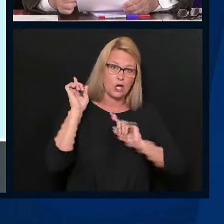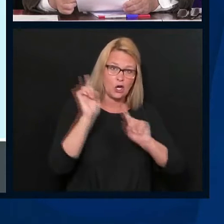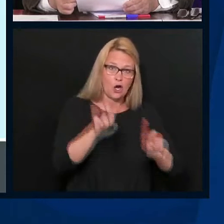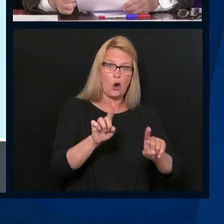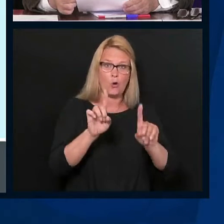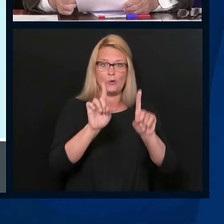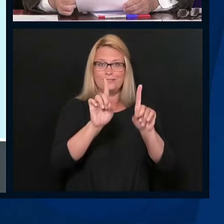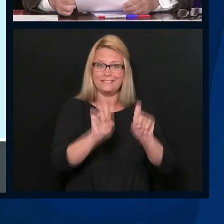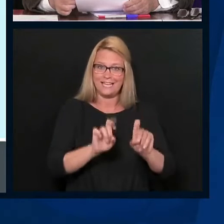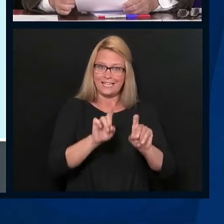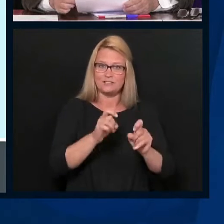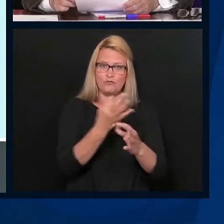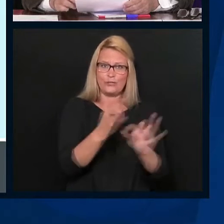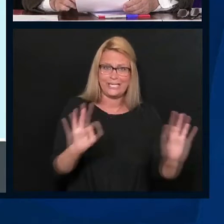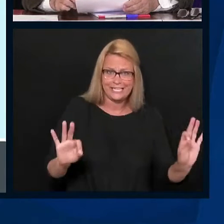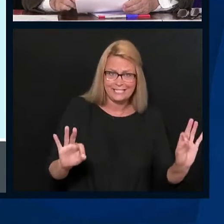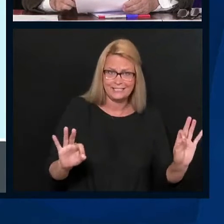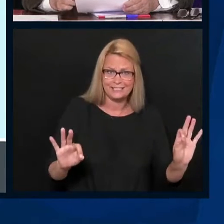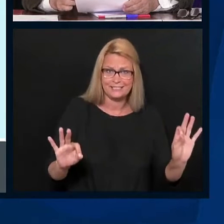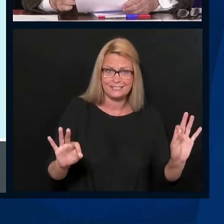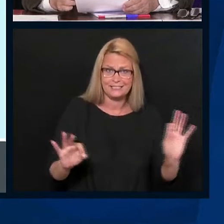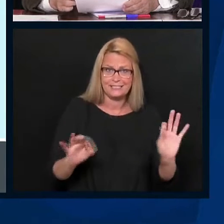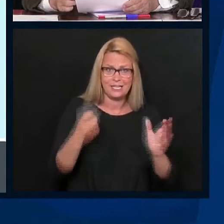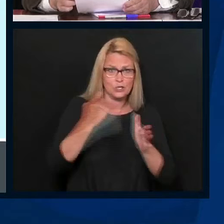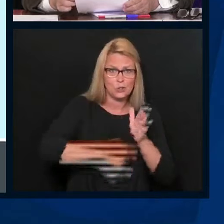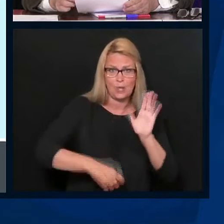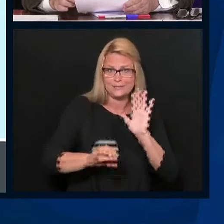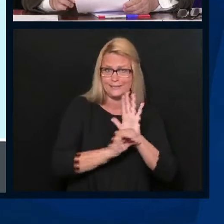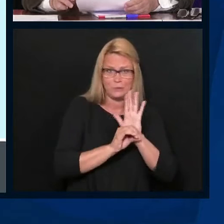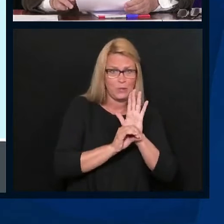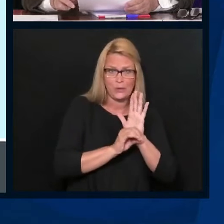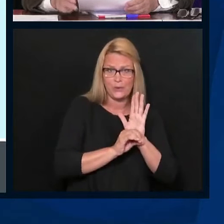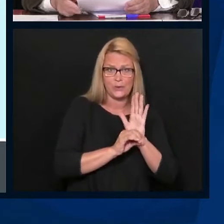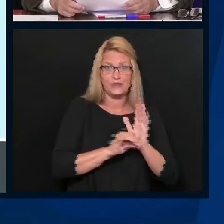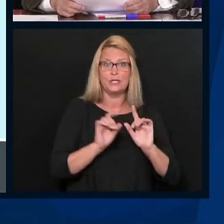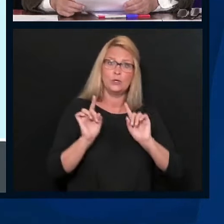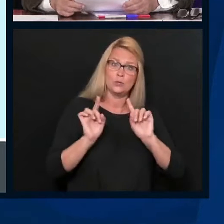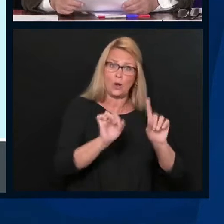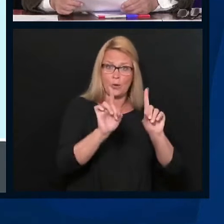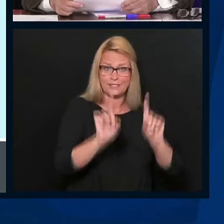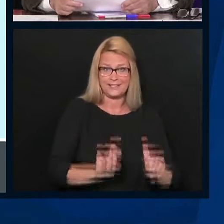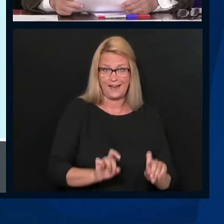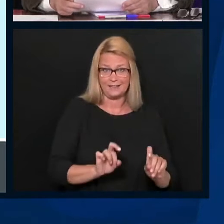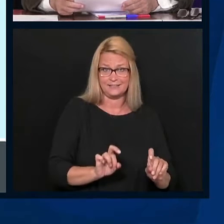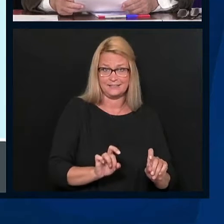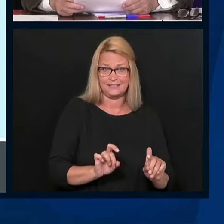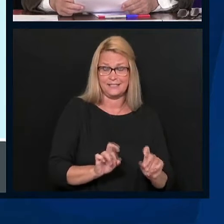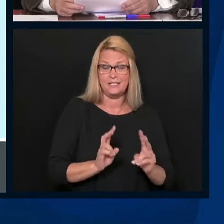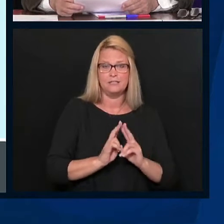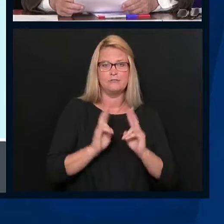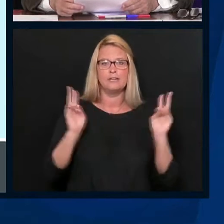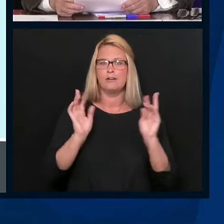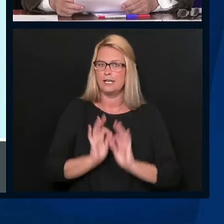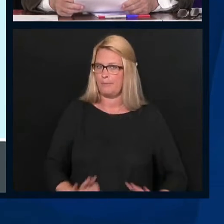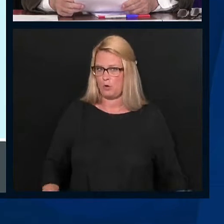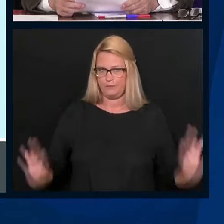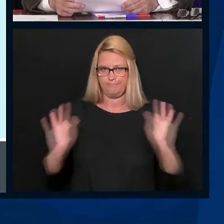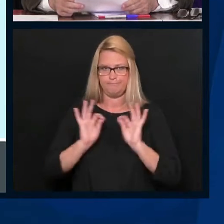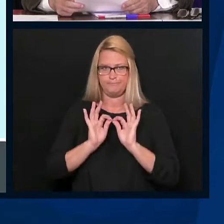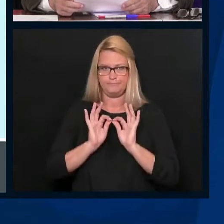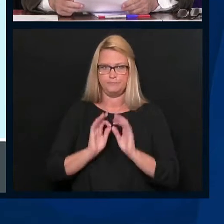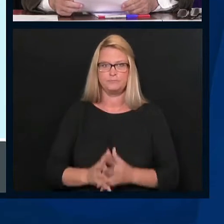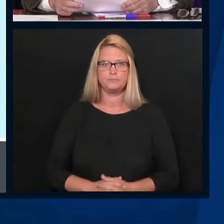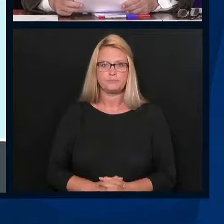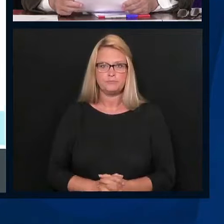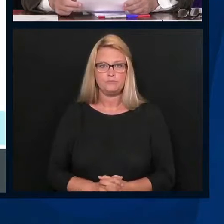free testing. Please, please come and get tested. It's so, so important. From the